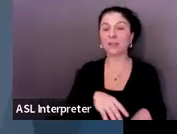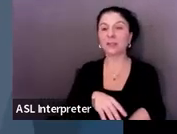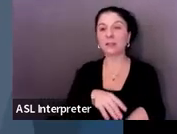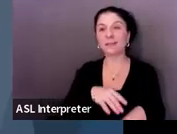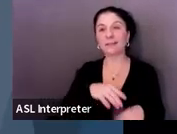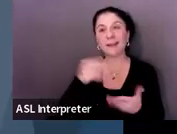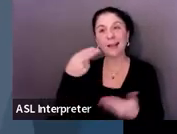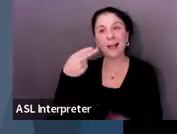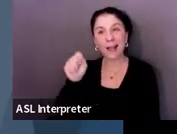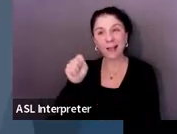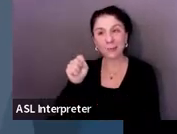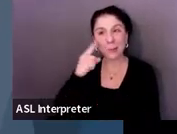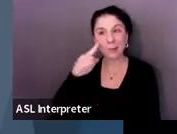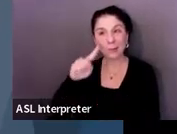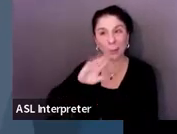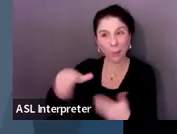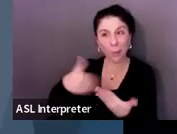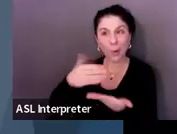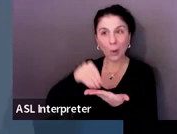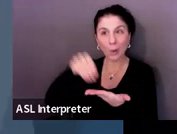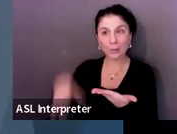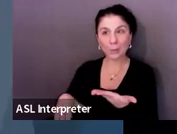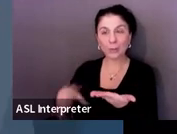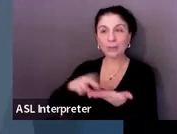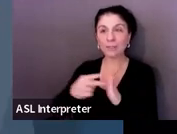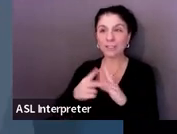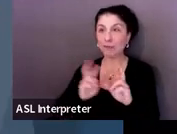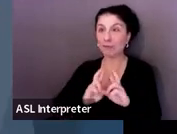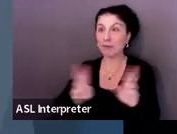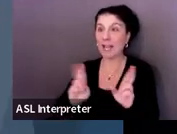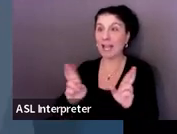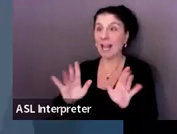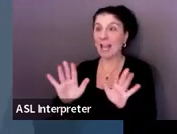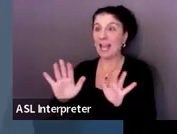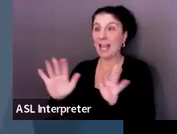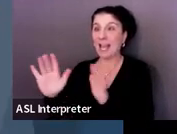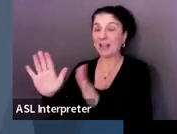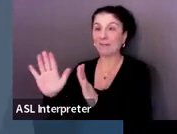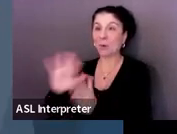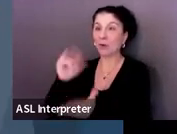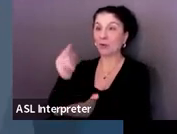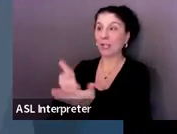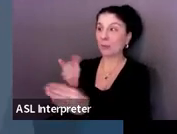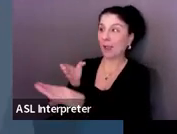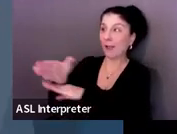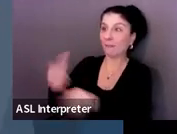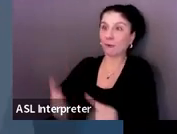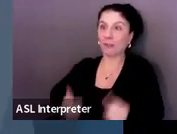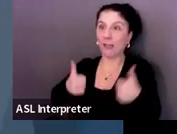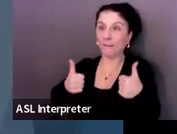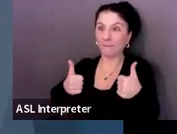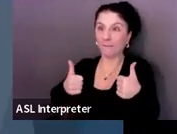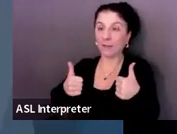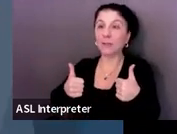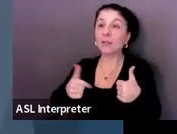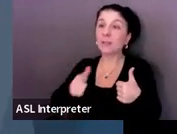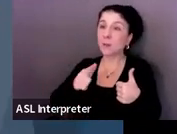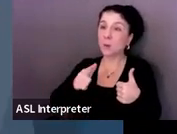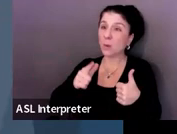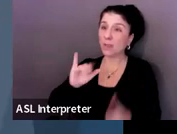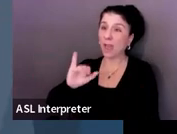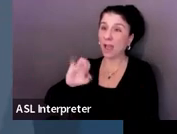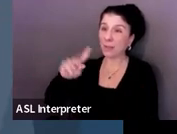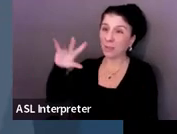students is getting them prepared for post-secondary life. So that IEP really should all feed